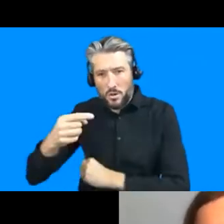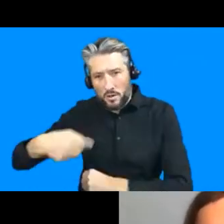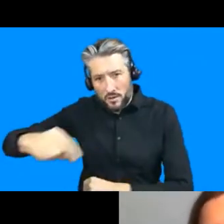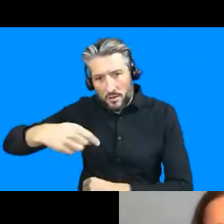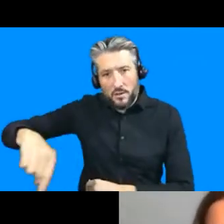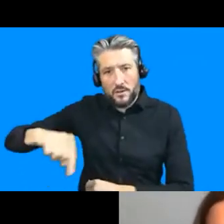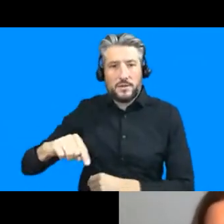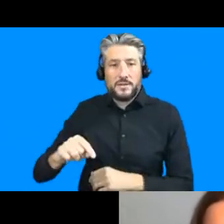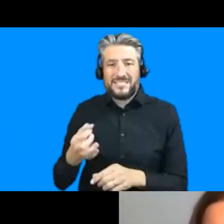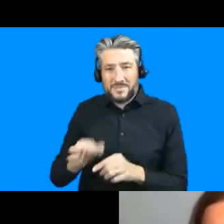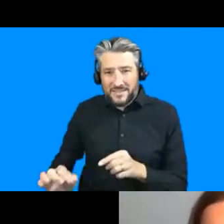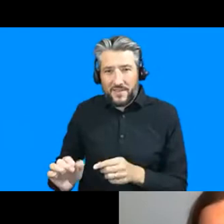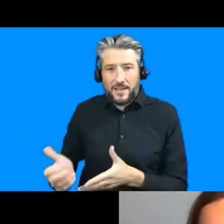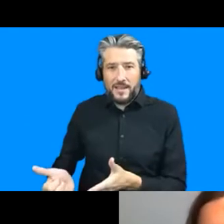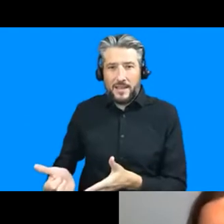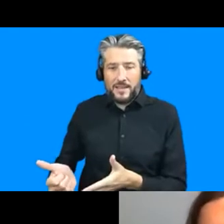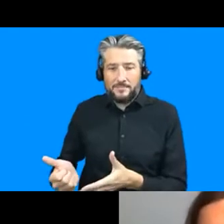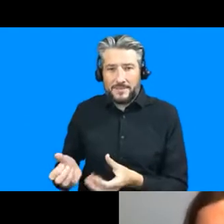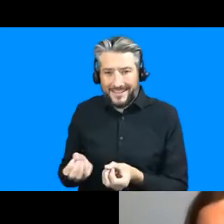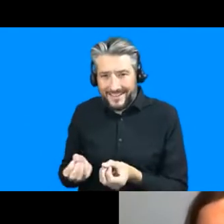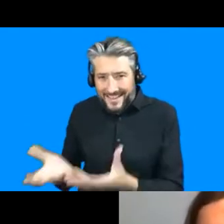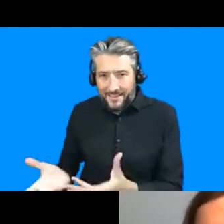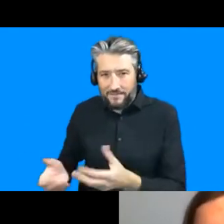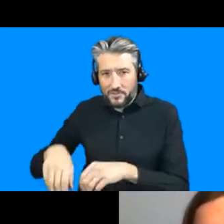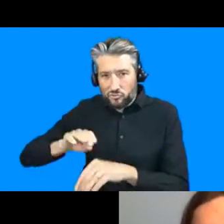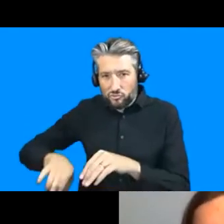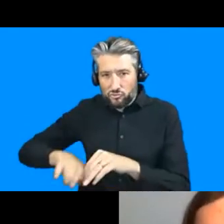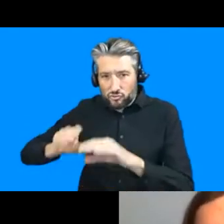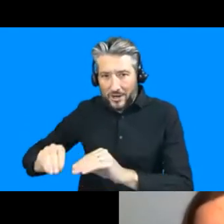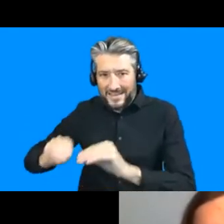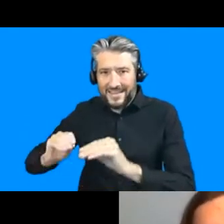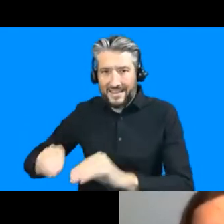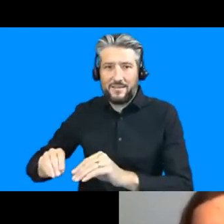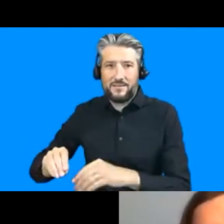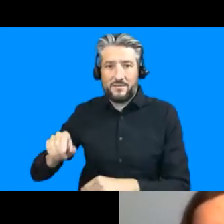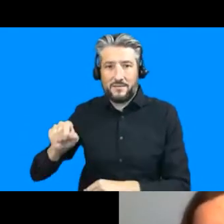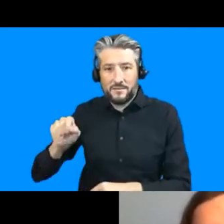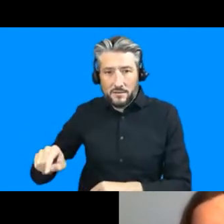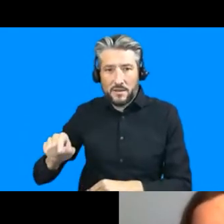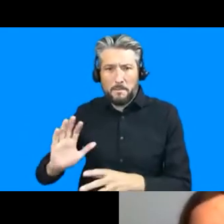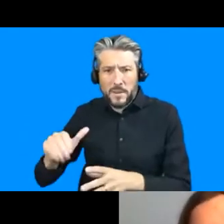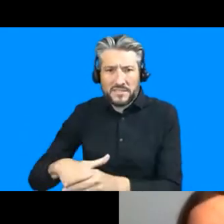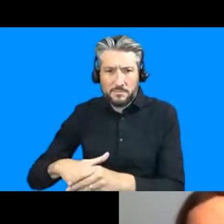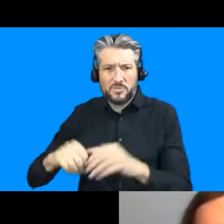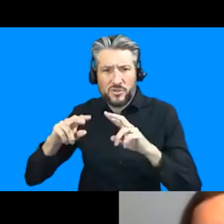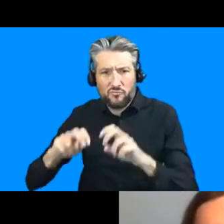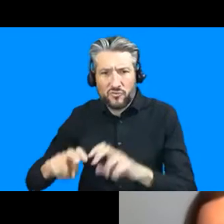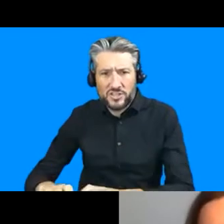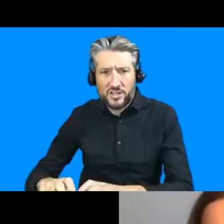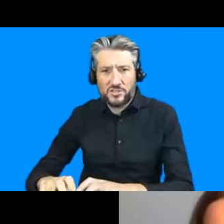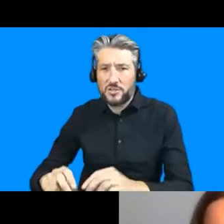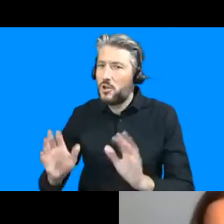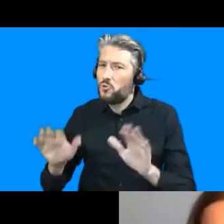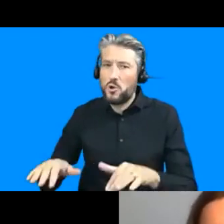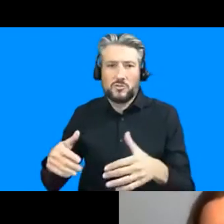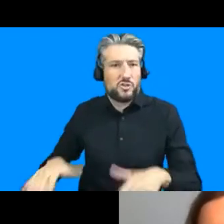people trained up to do code to to do actually be part of the research so um like participatory research not just um kind of consulting them